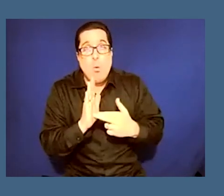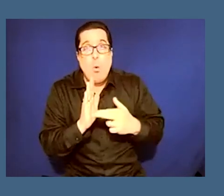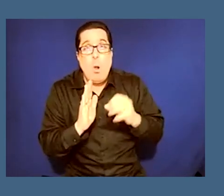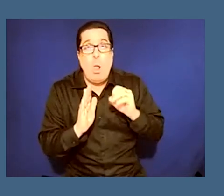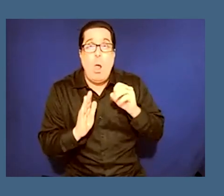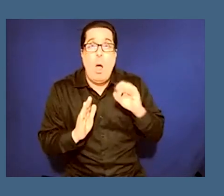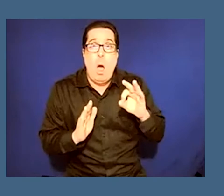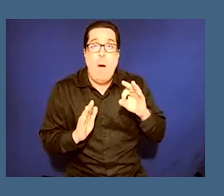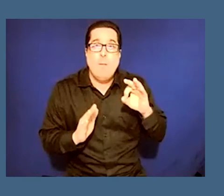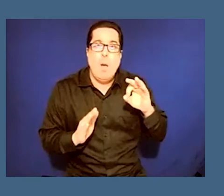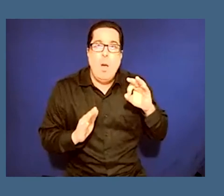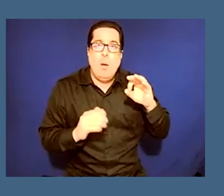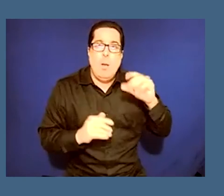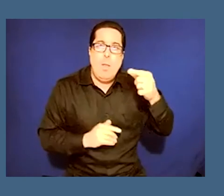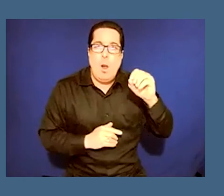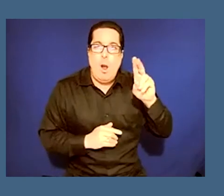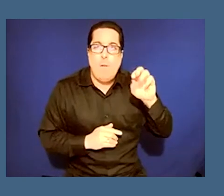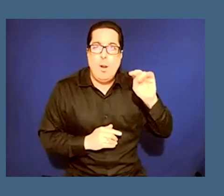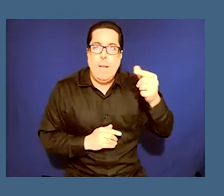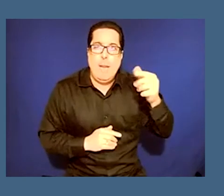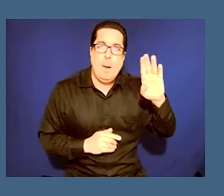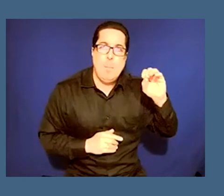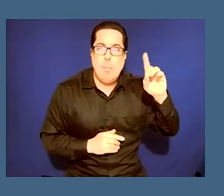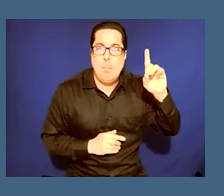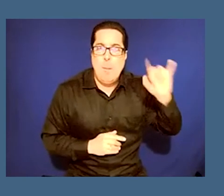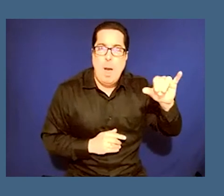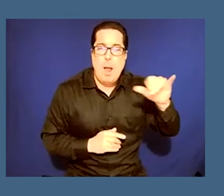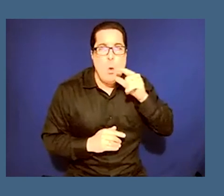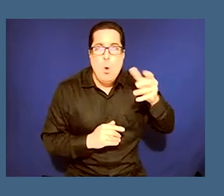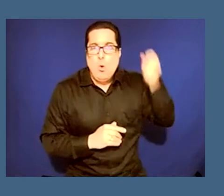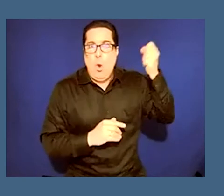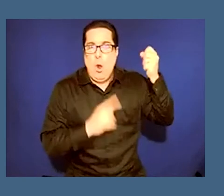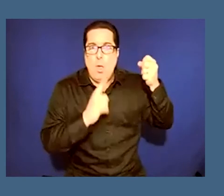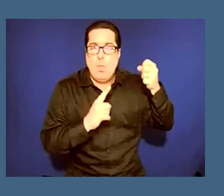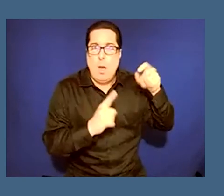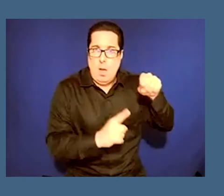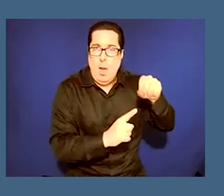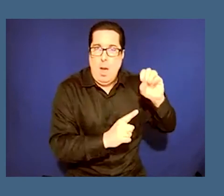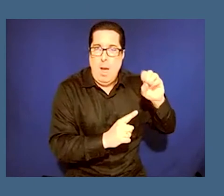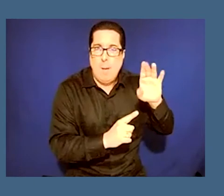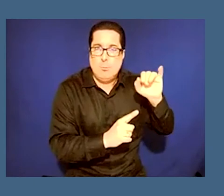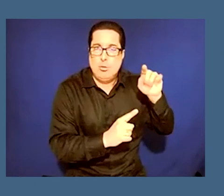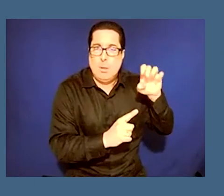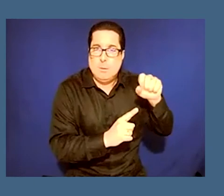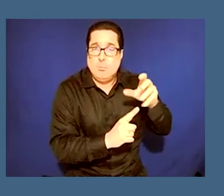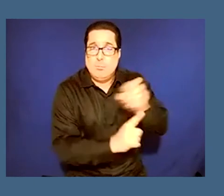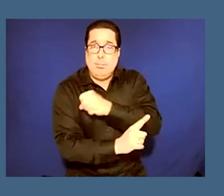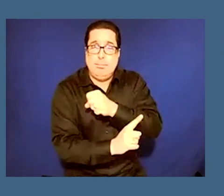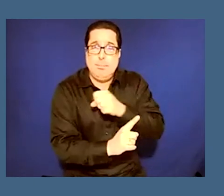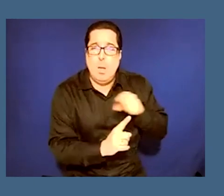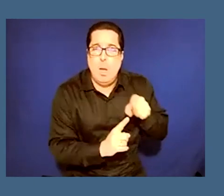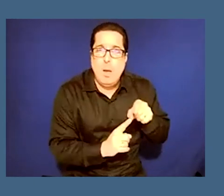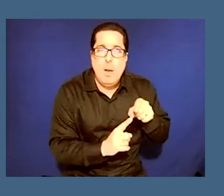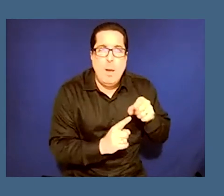that took those objects you know perhaps legally there isn't much to you know to be done however ethically i think it's a